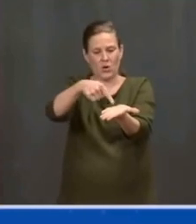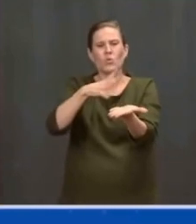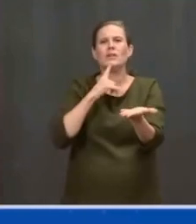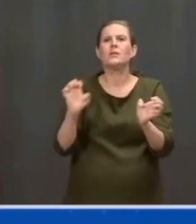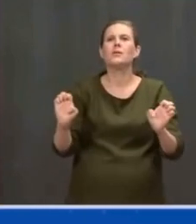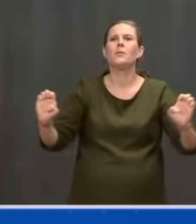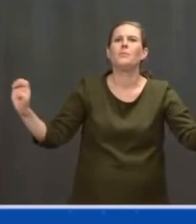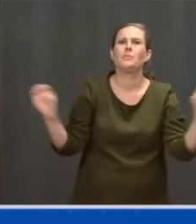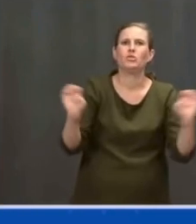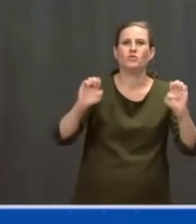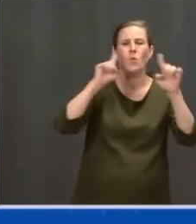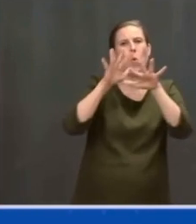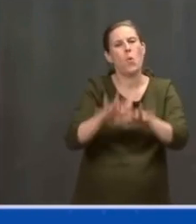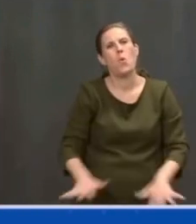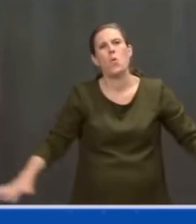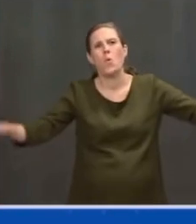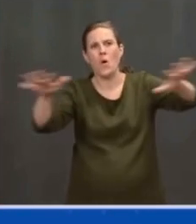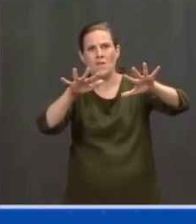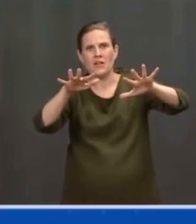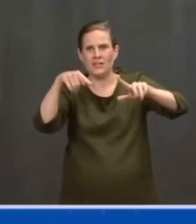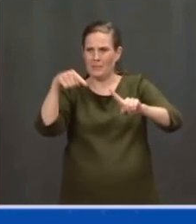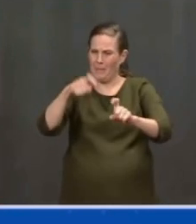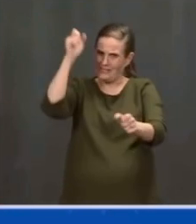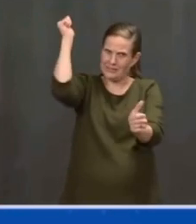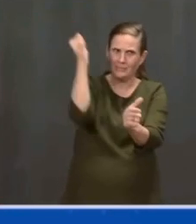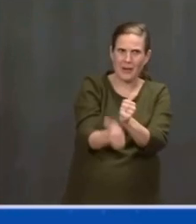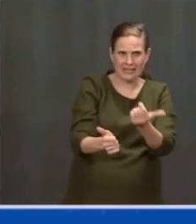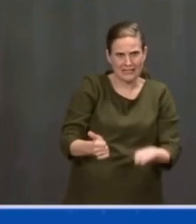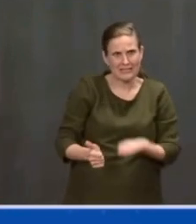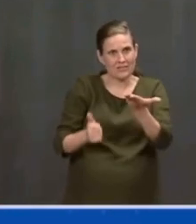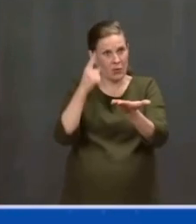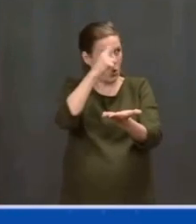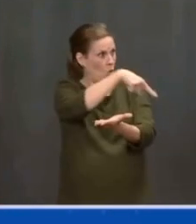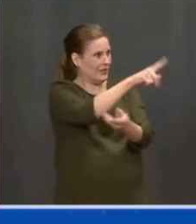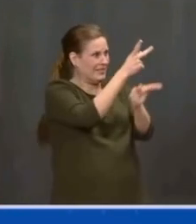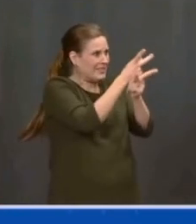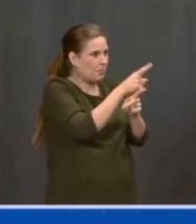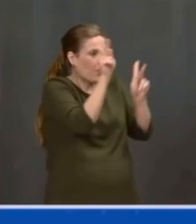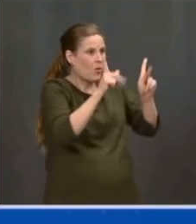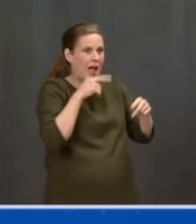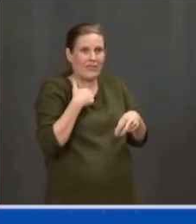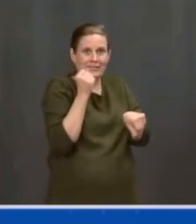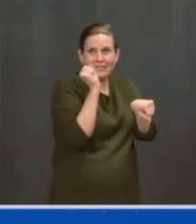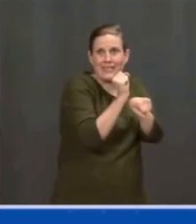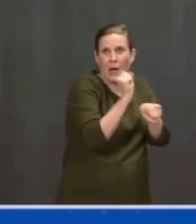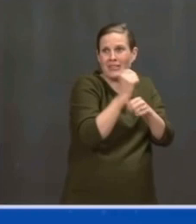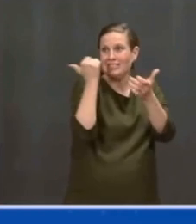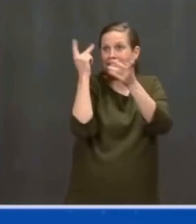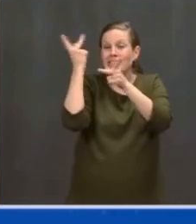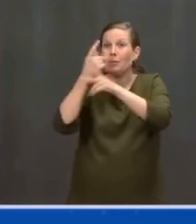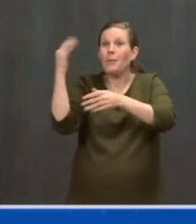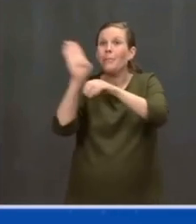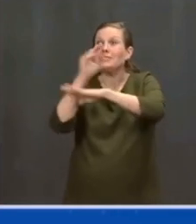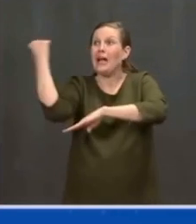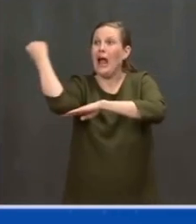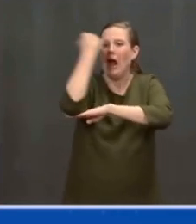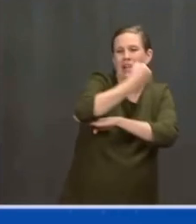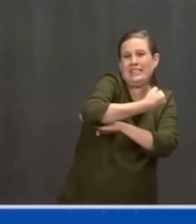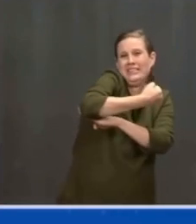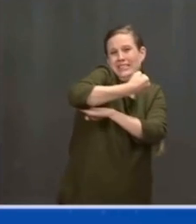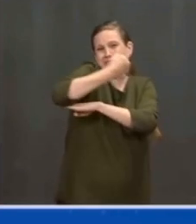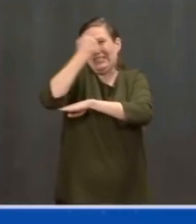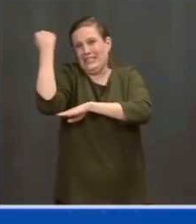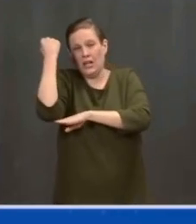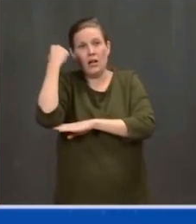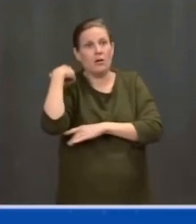needed to act to save jobs, to save businesses, to save lives. And that's